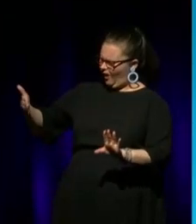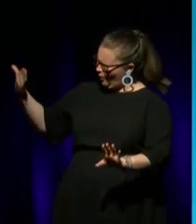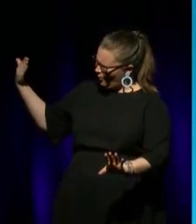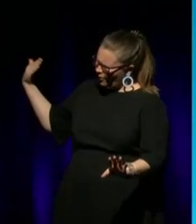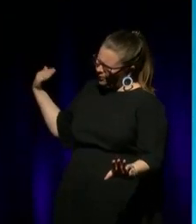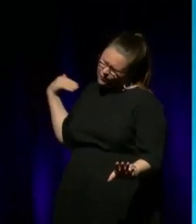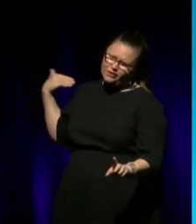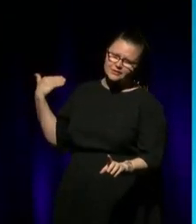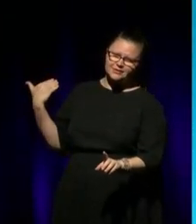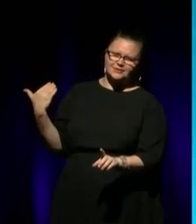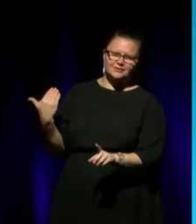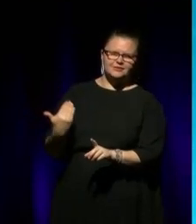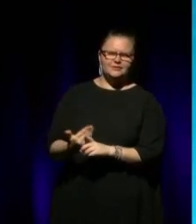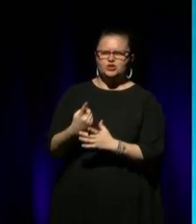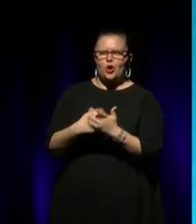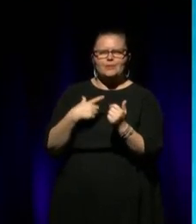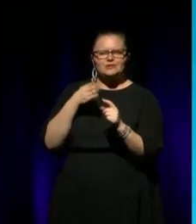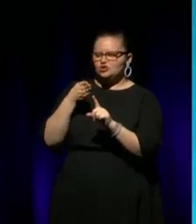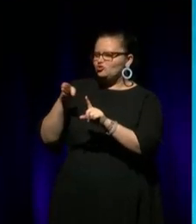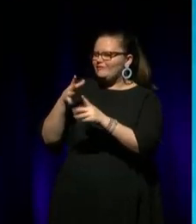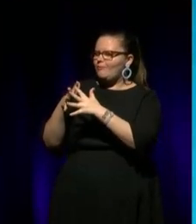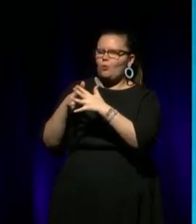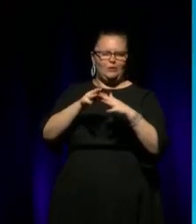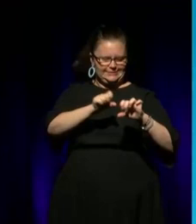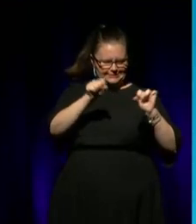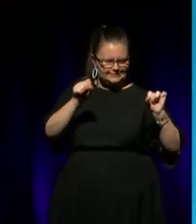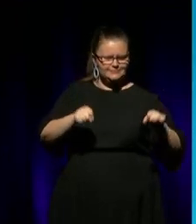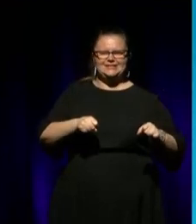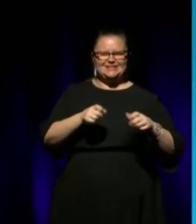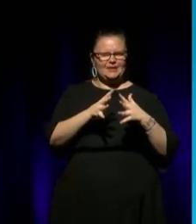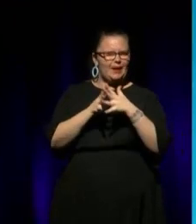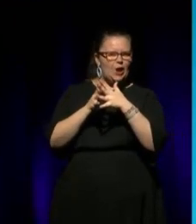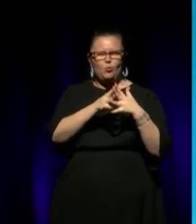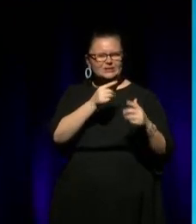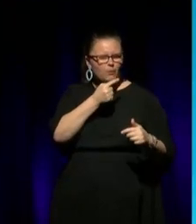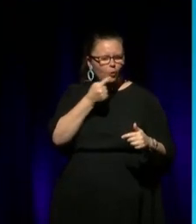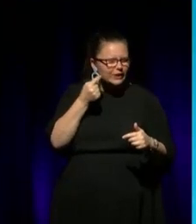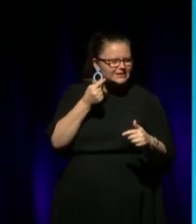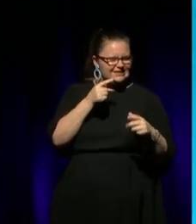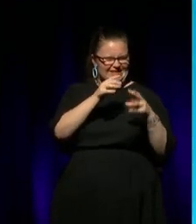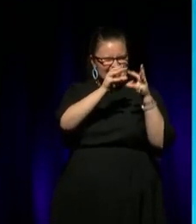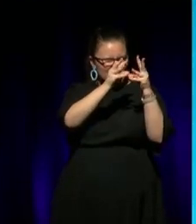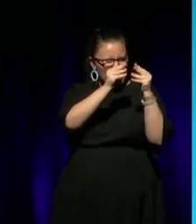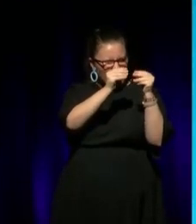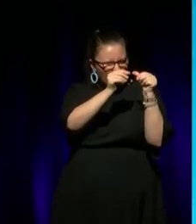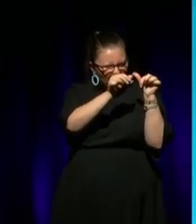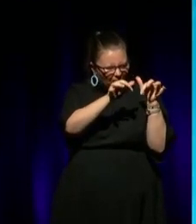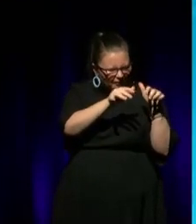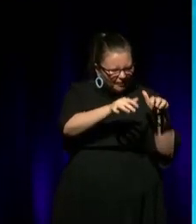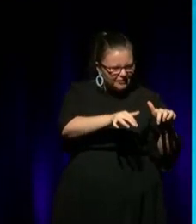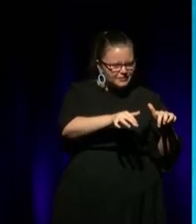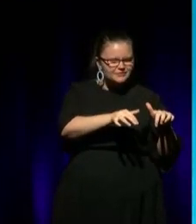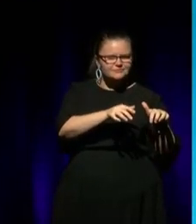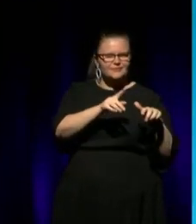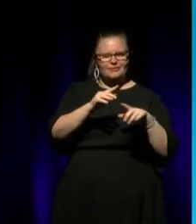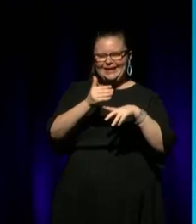it's only because we're distracted by the Western system and the Western poisons. That breaks down and dilutes down, and that's a contemporary part of